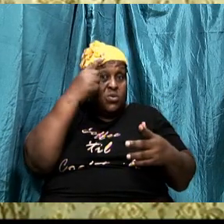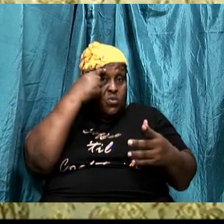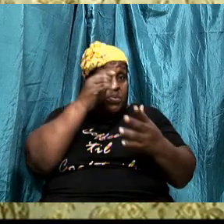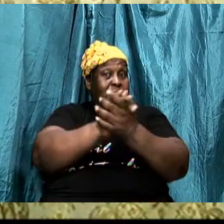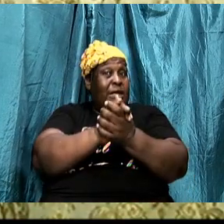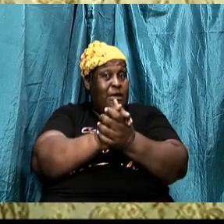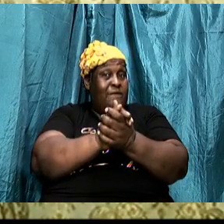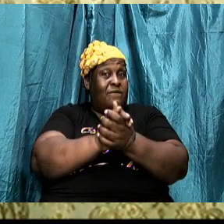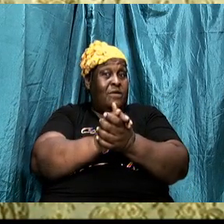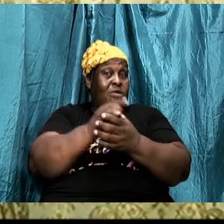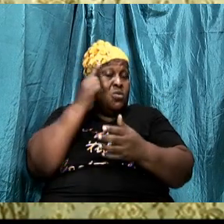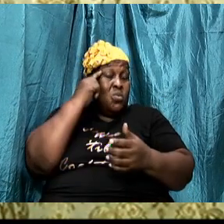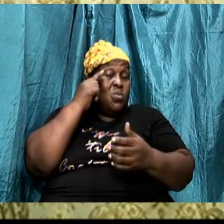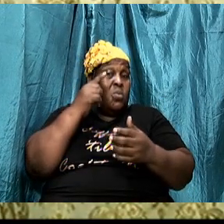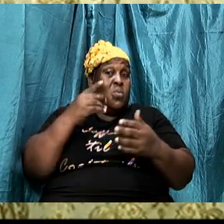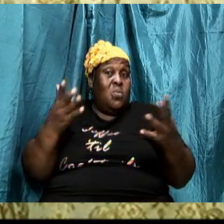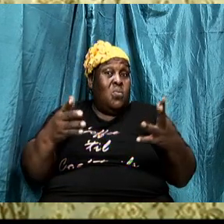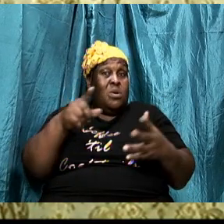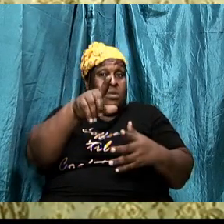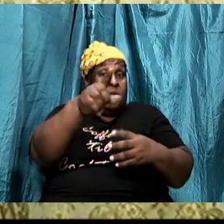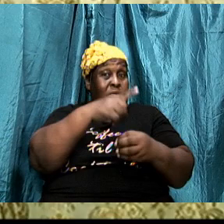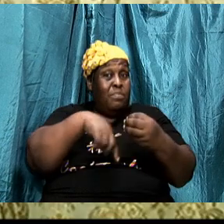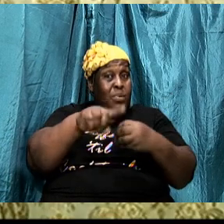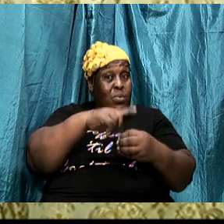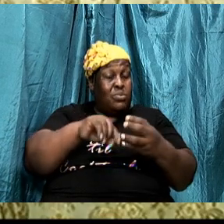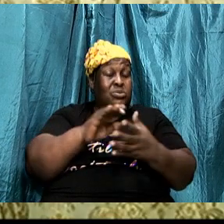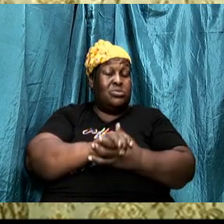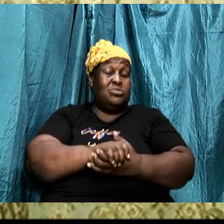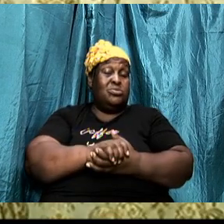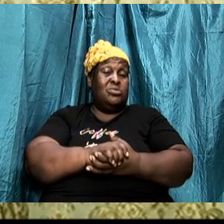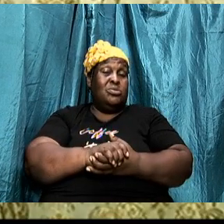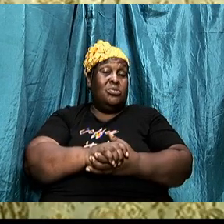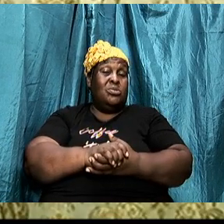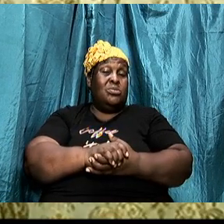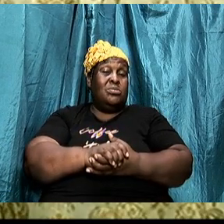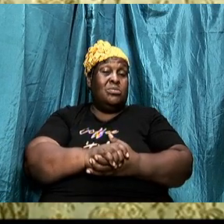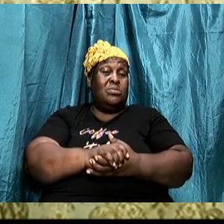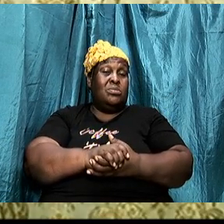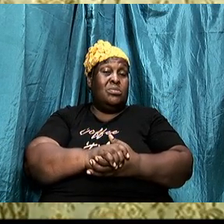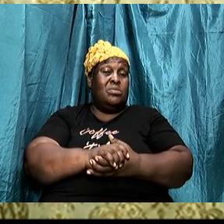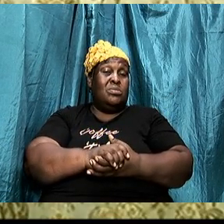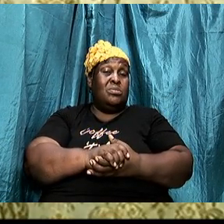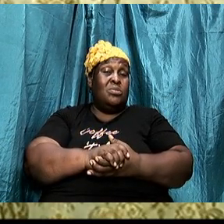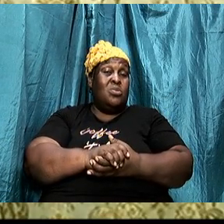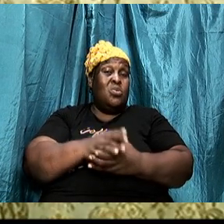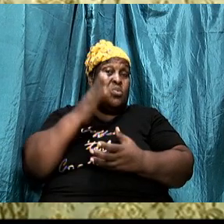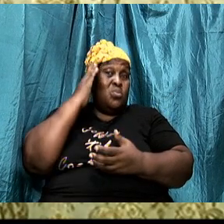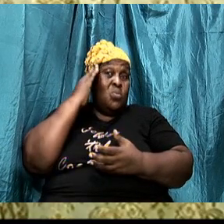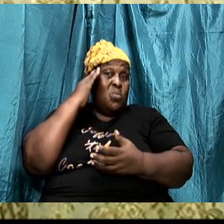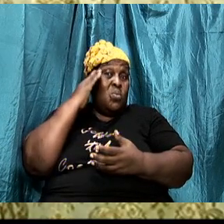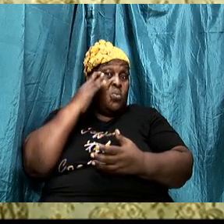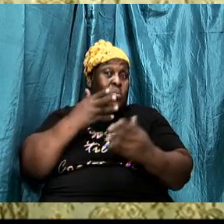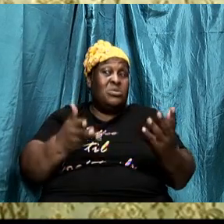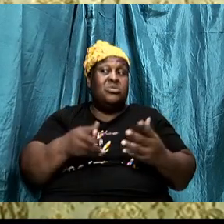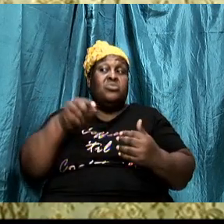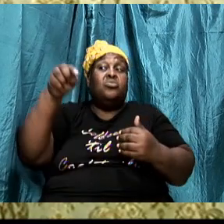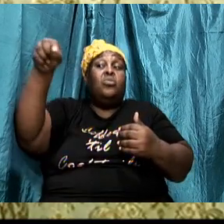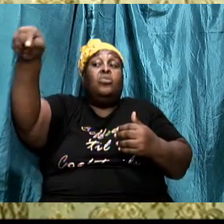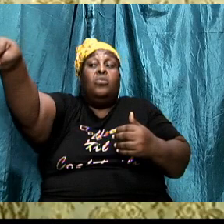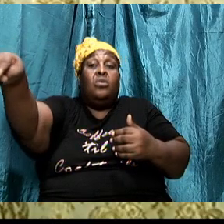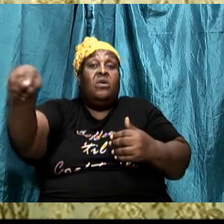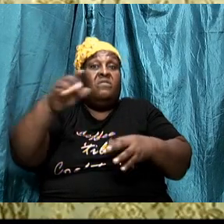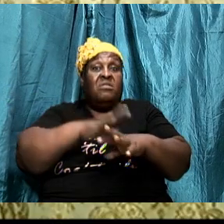what is it that you are about know what is over on the other side and you are not going to touch